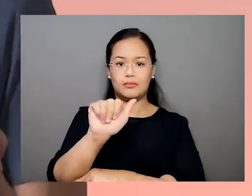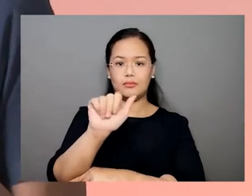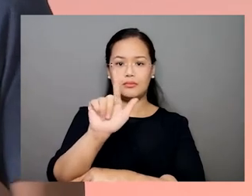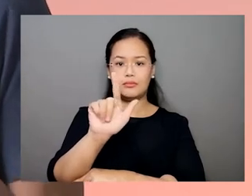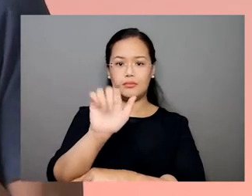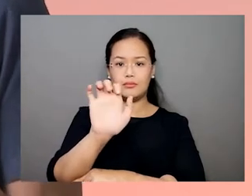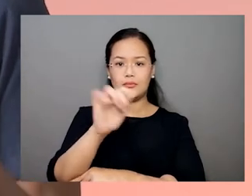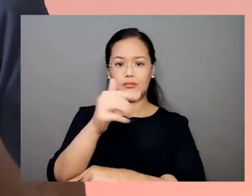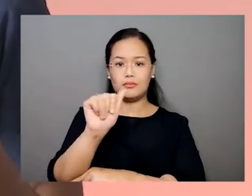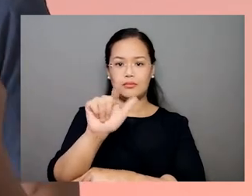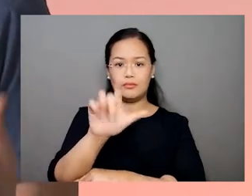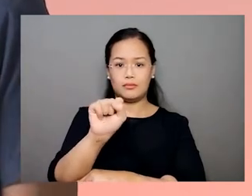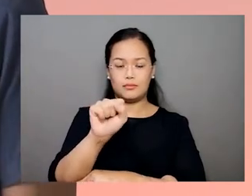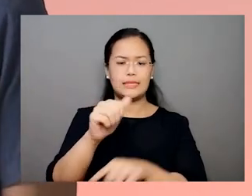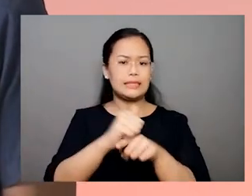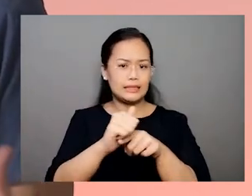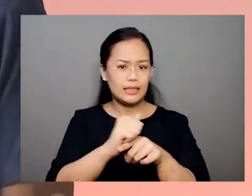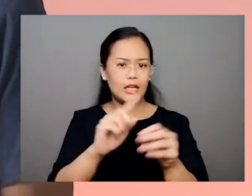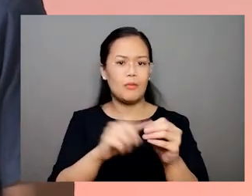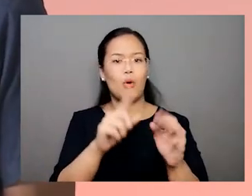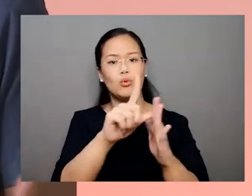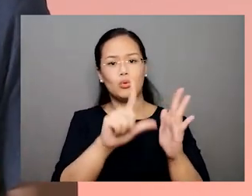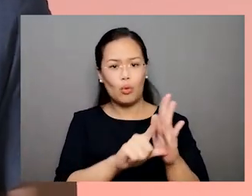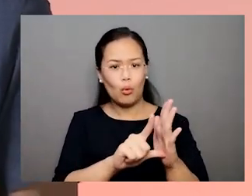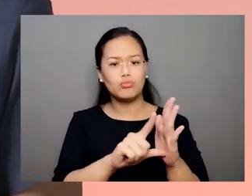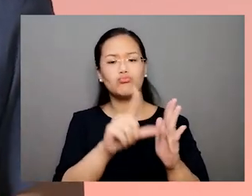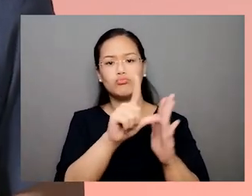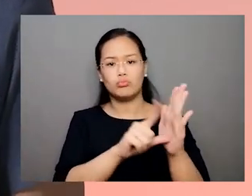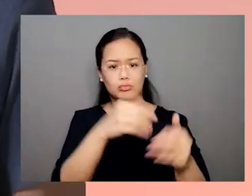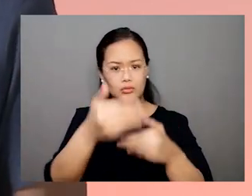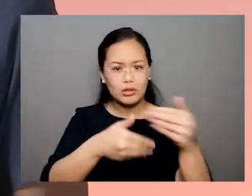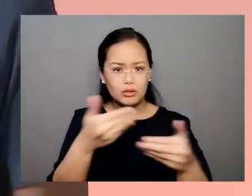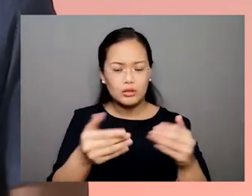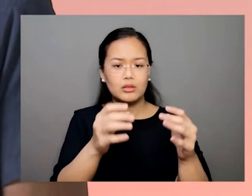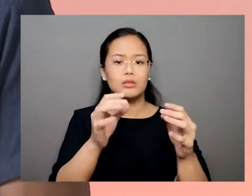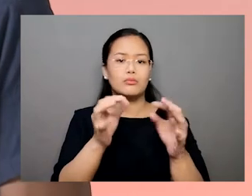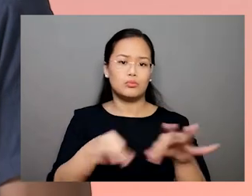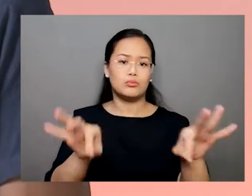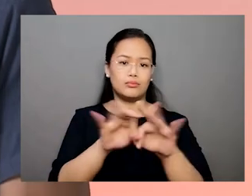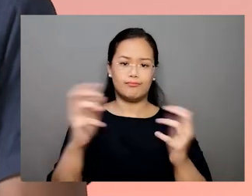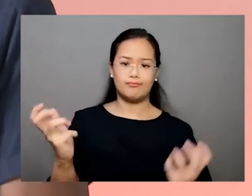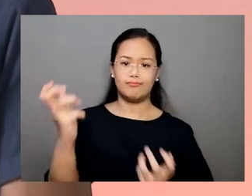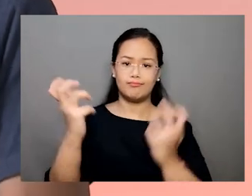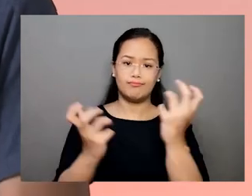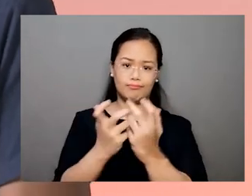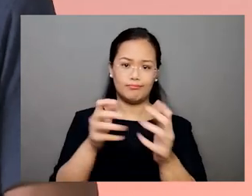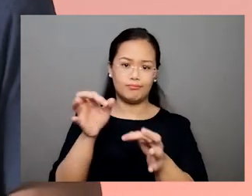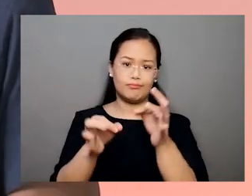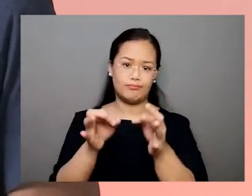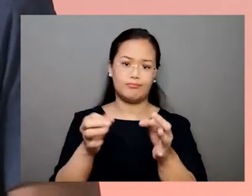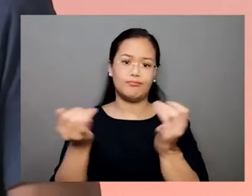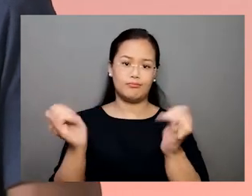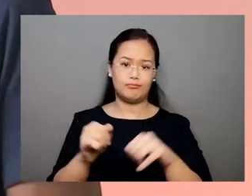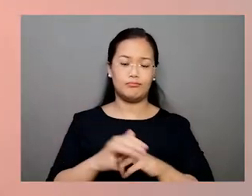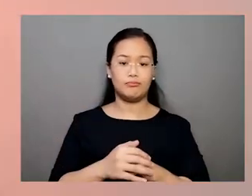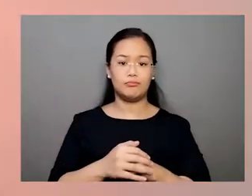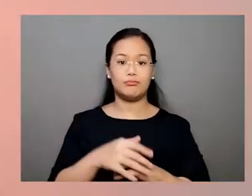-lawyers, who undergo training on the laws and legal processes that are relevant to their justice issues.